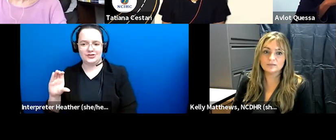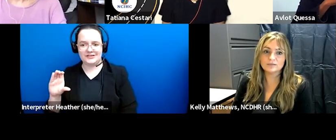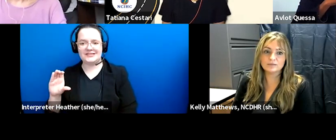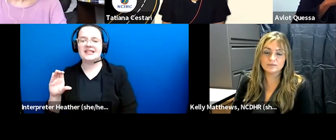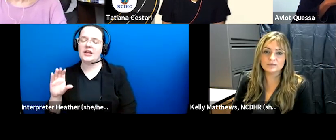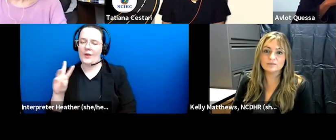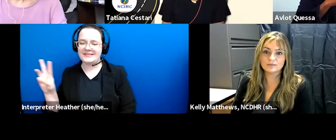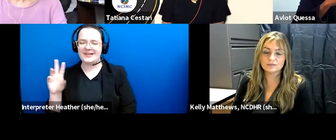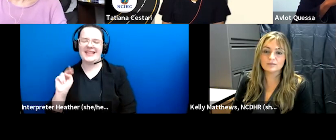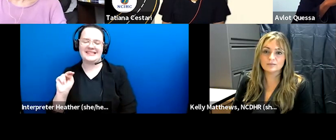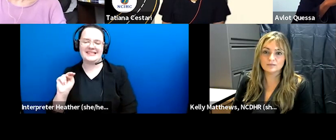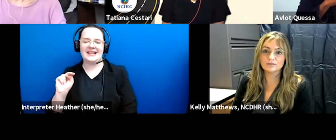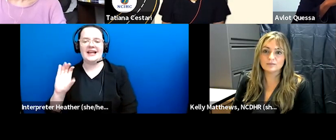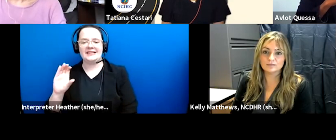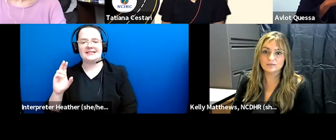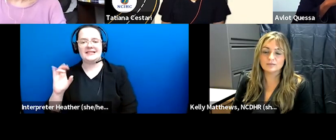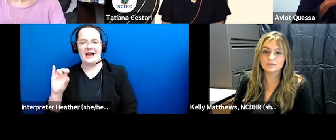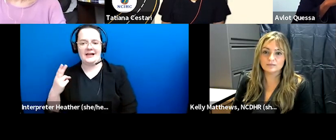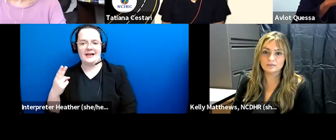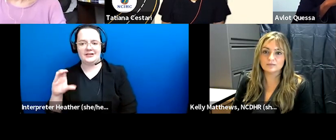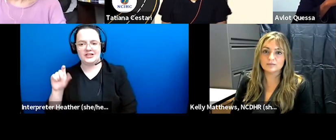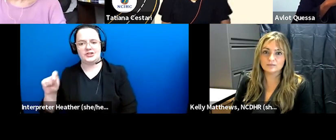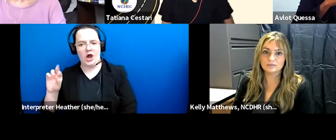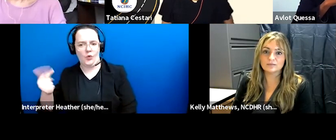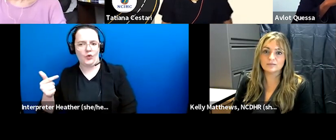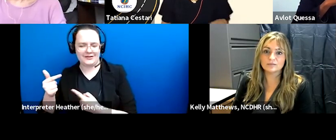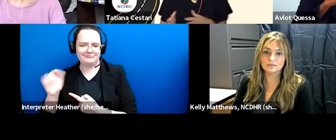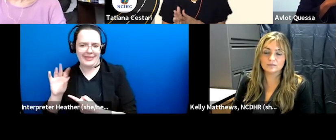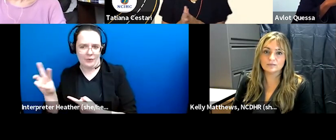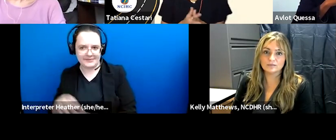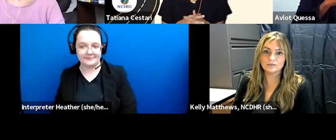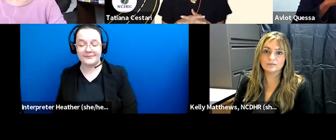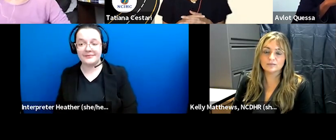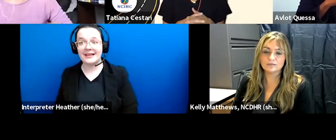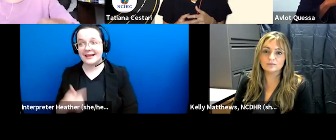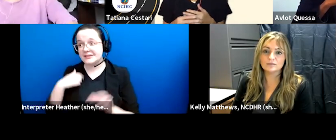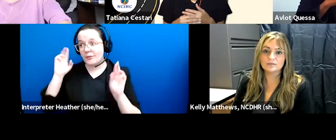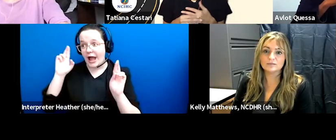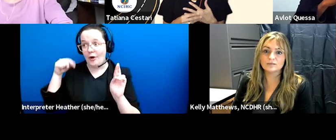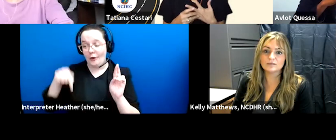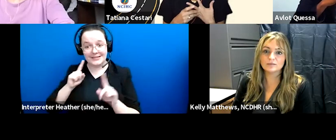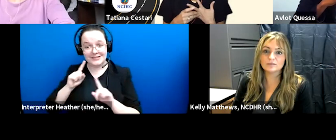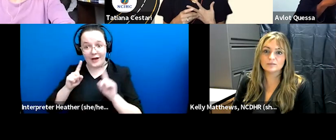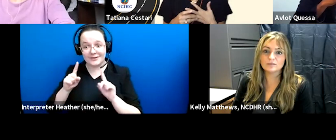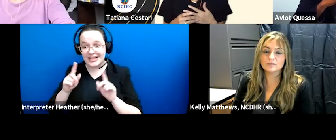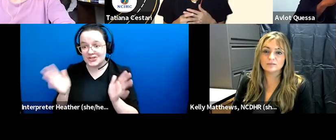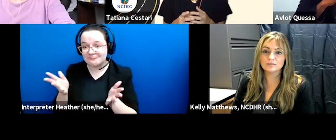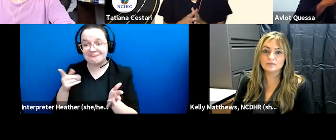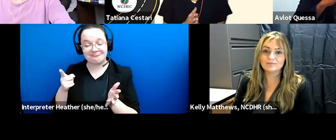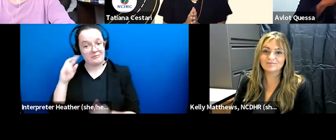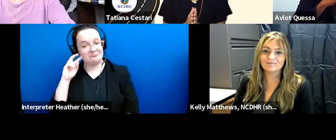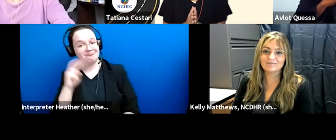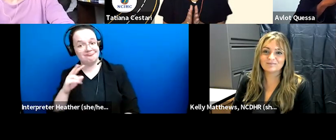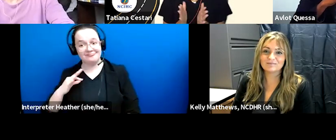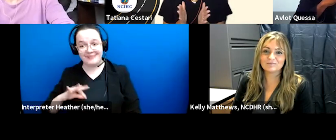ncihc.org and uh well i hope this conversation has been useful uh